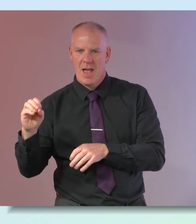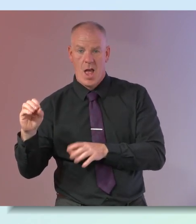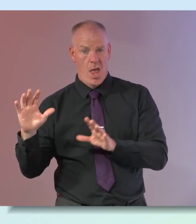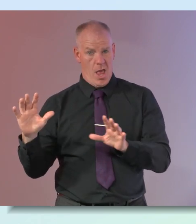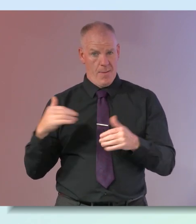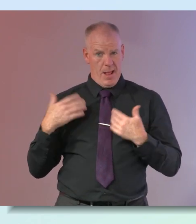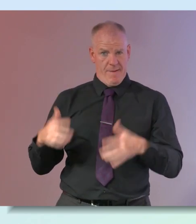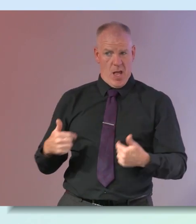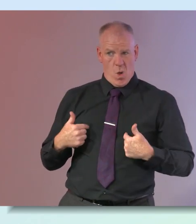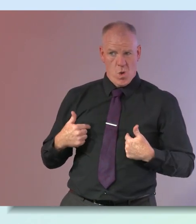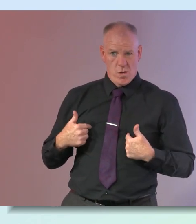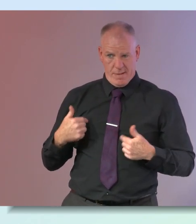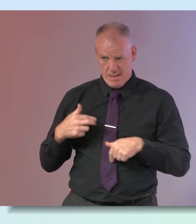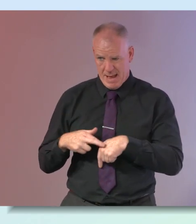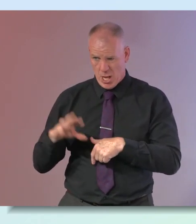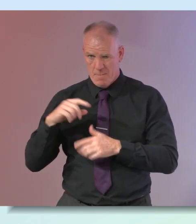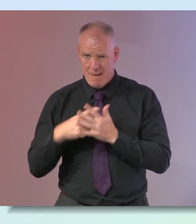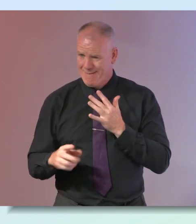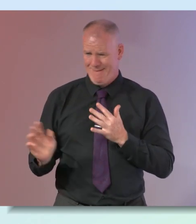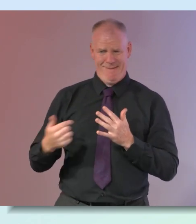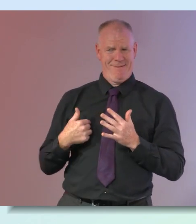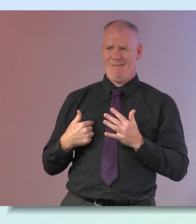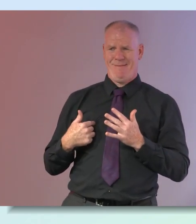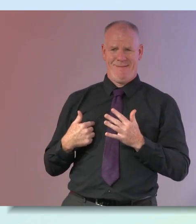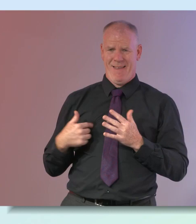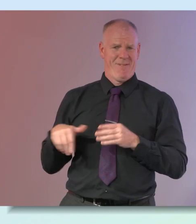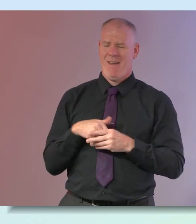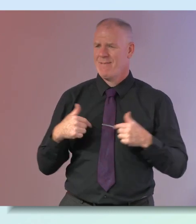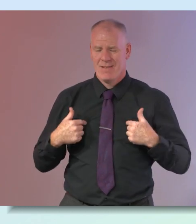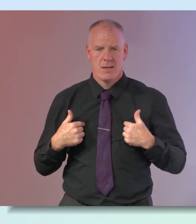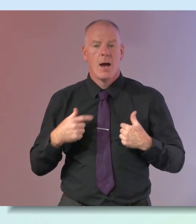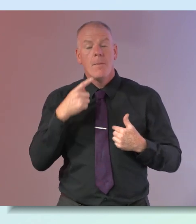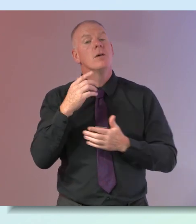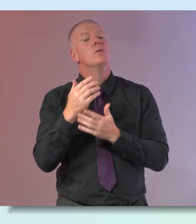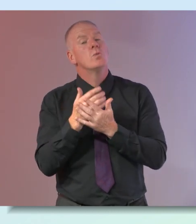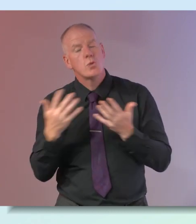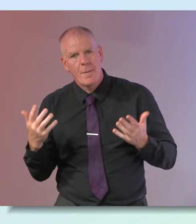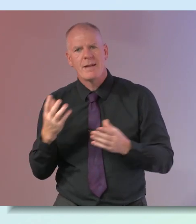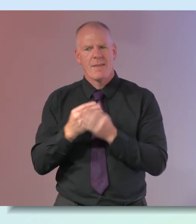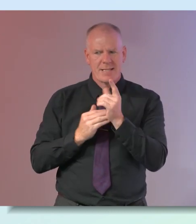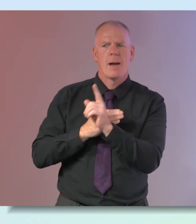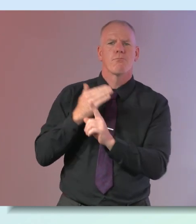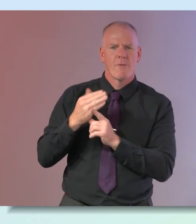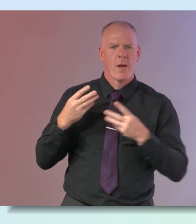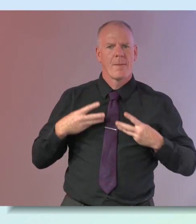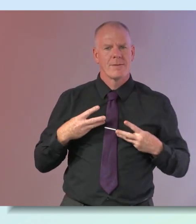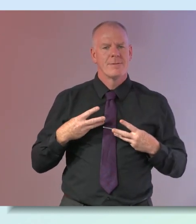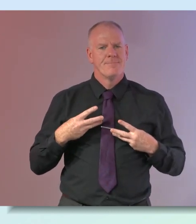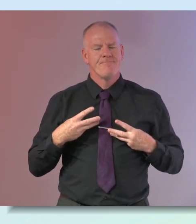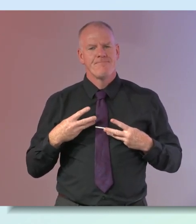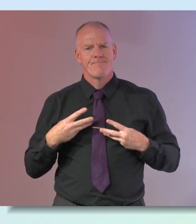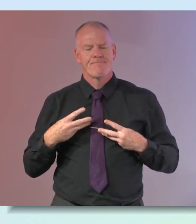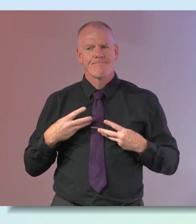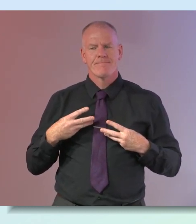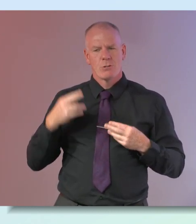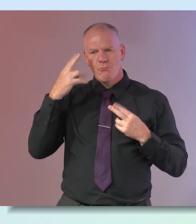that didn't come into my spectrum at all but there are so many things that we do get better at and confidence is one because you